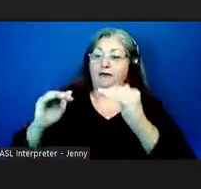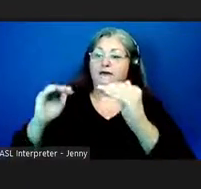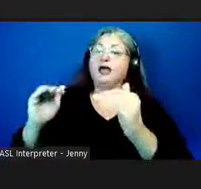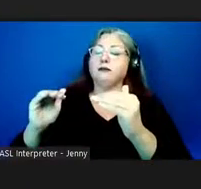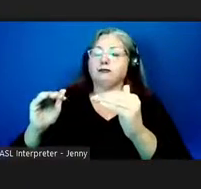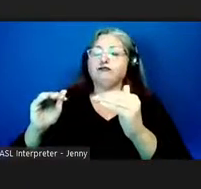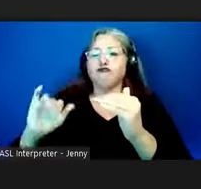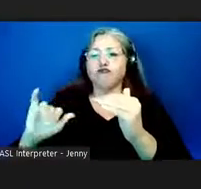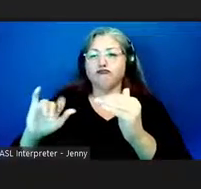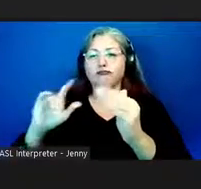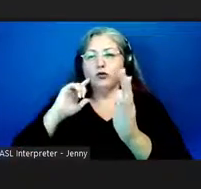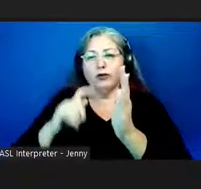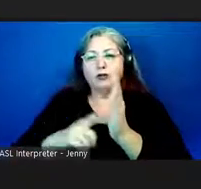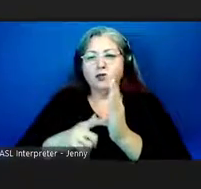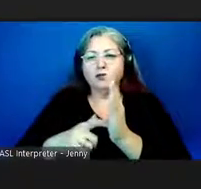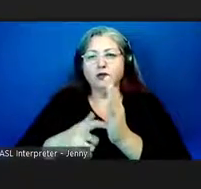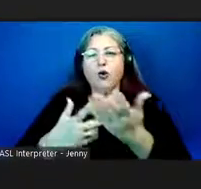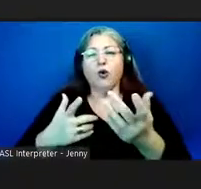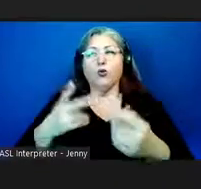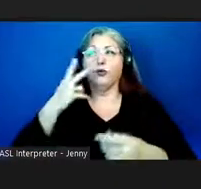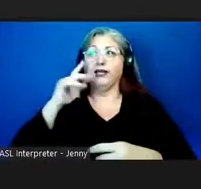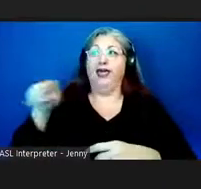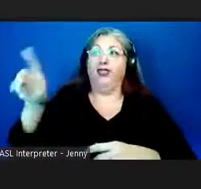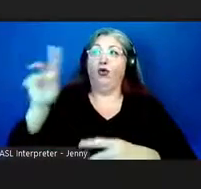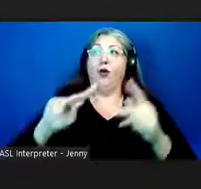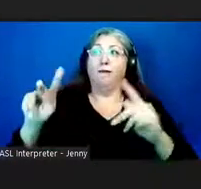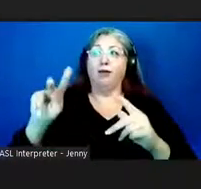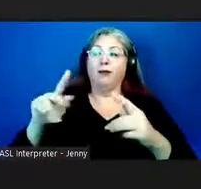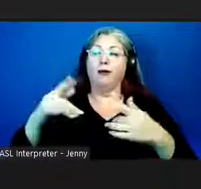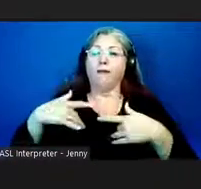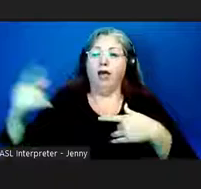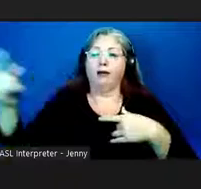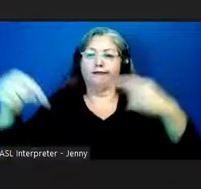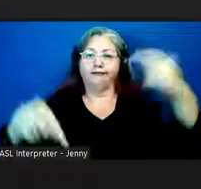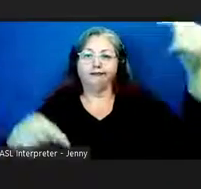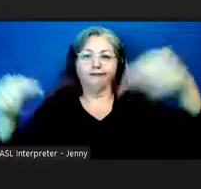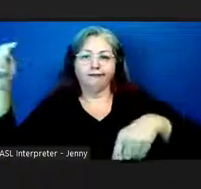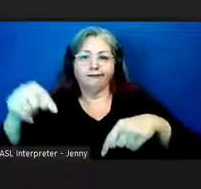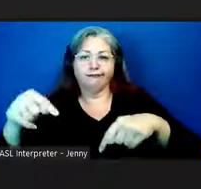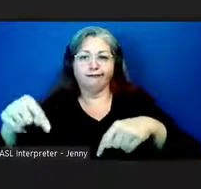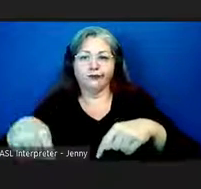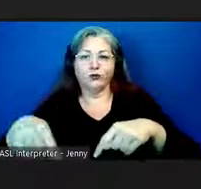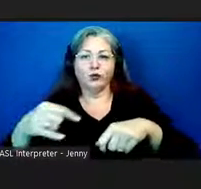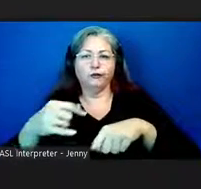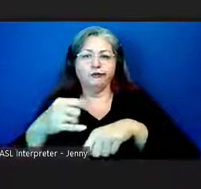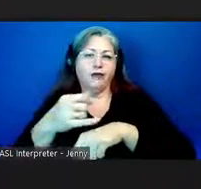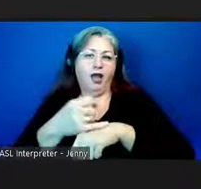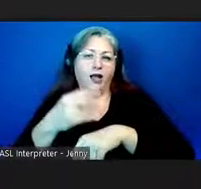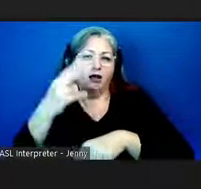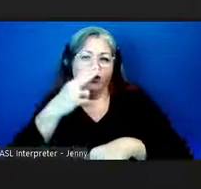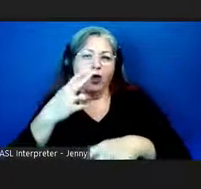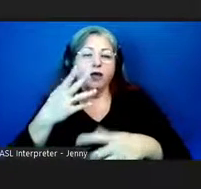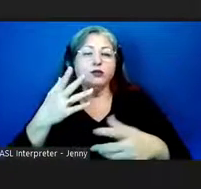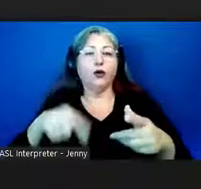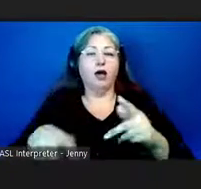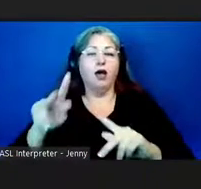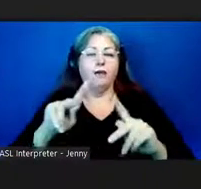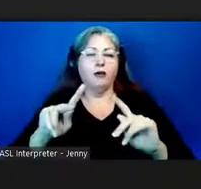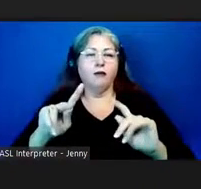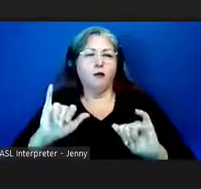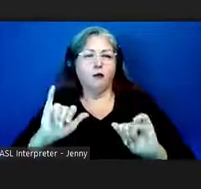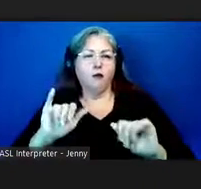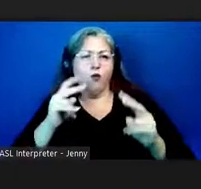and that's those are the kinds of people that were coming to the shores of hawaii of that time and our people saw